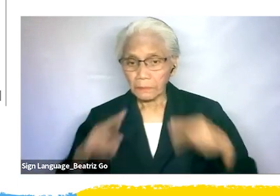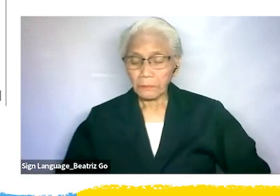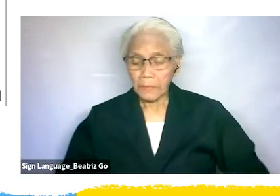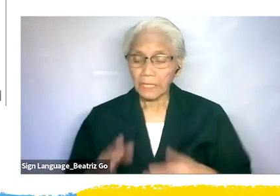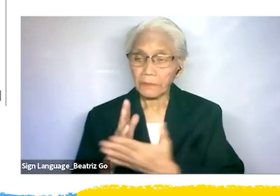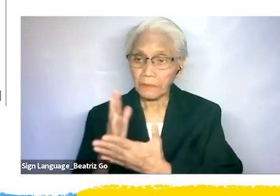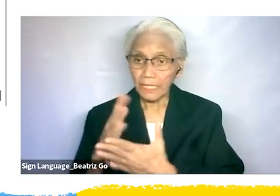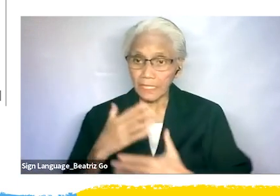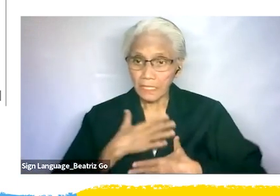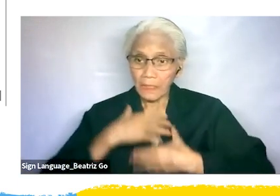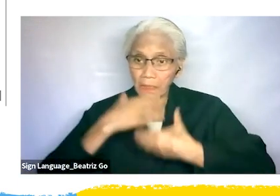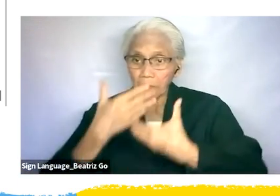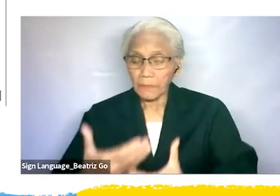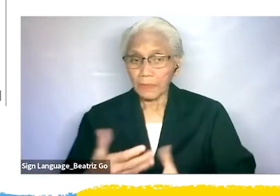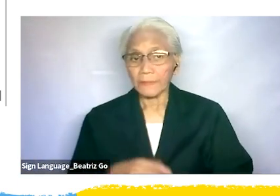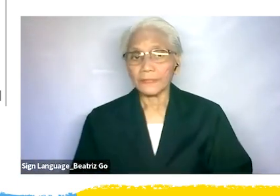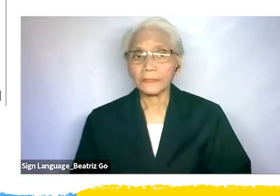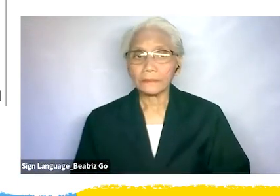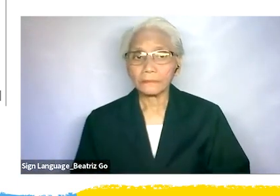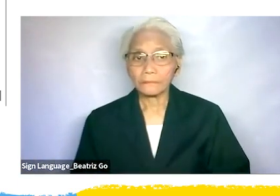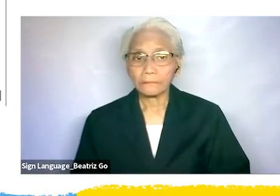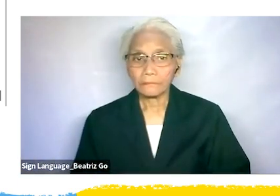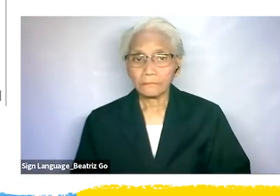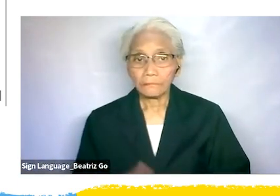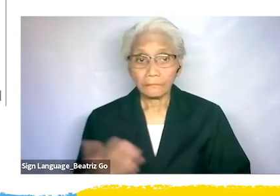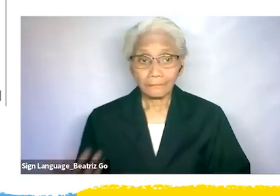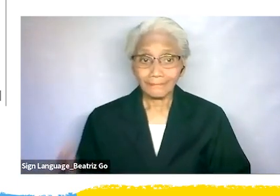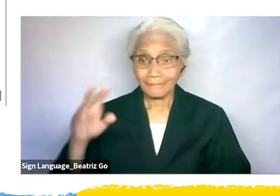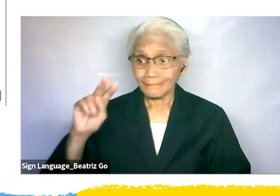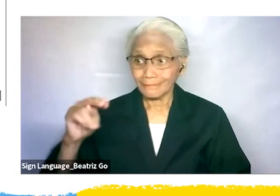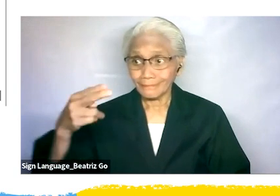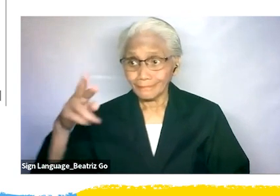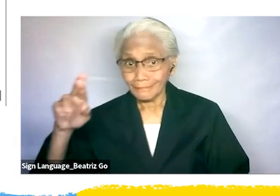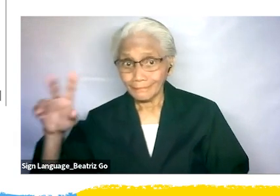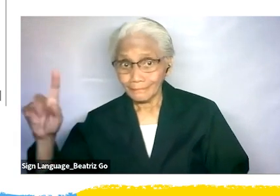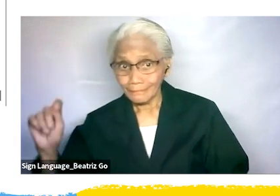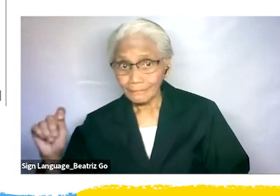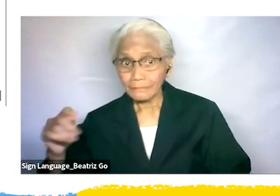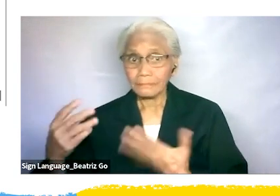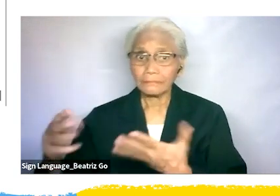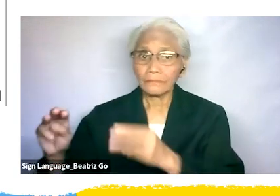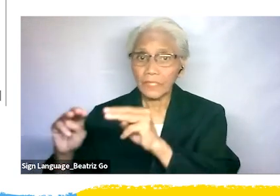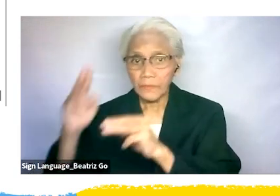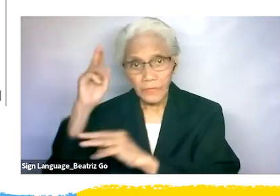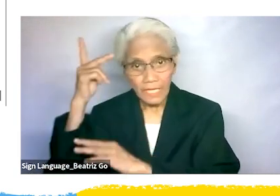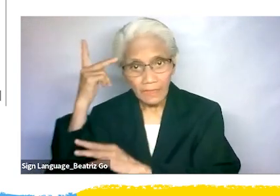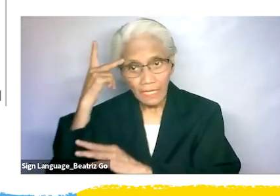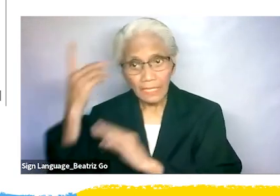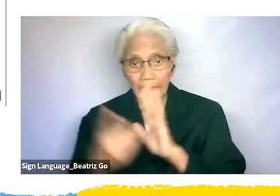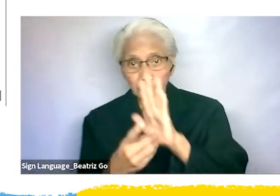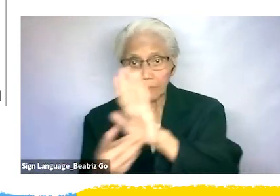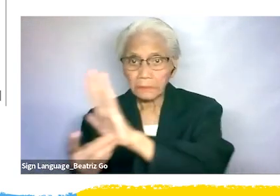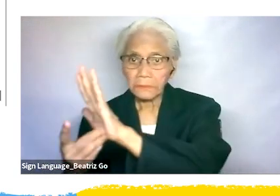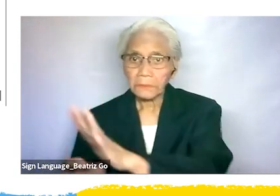The NHRCT monitor political demonstrations in which many children and youth